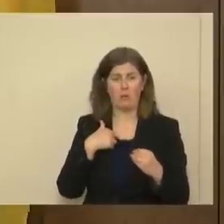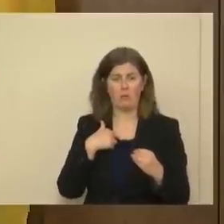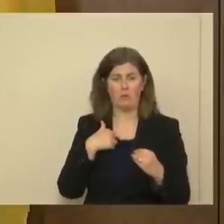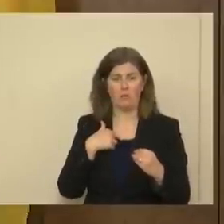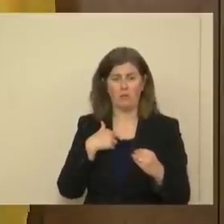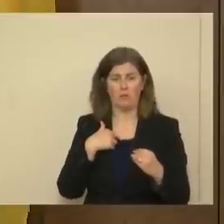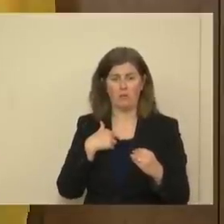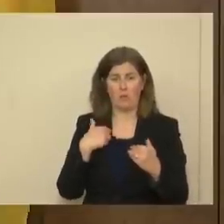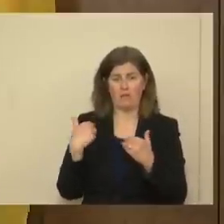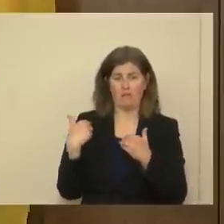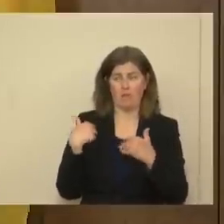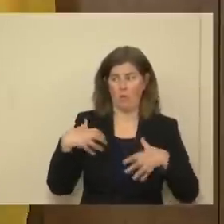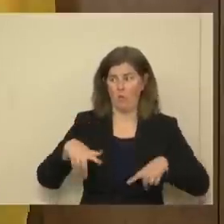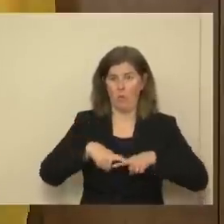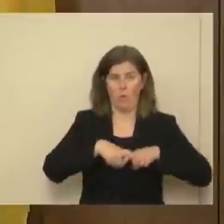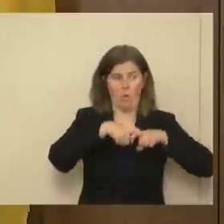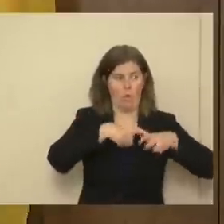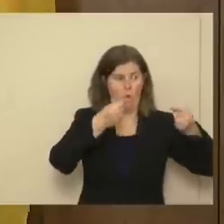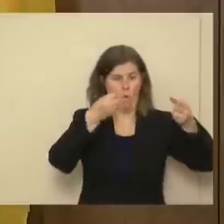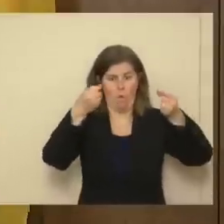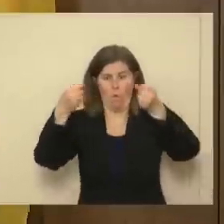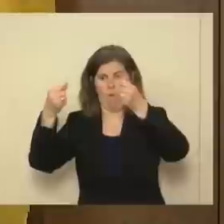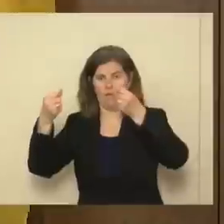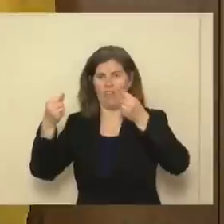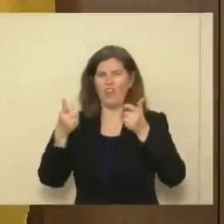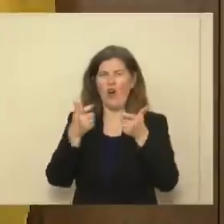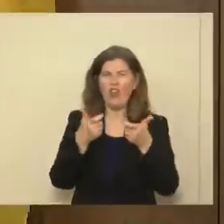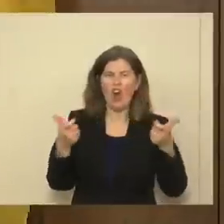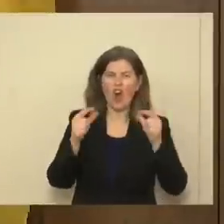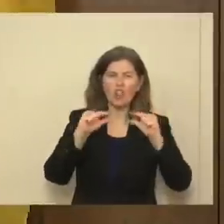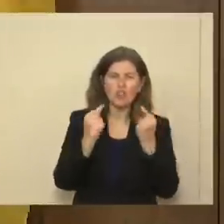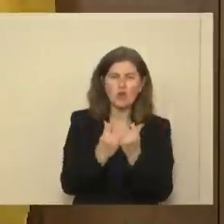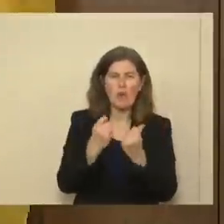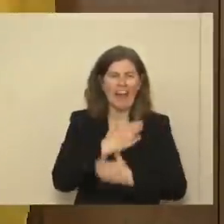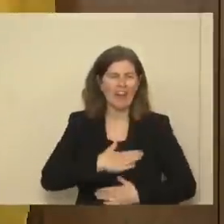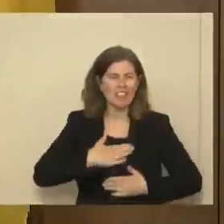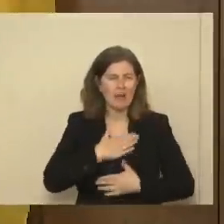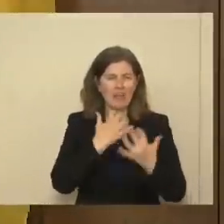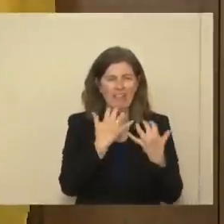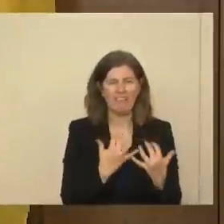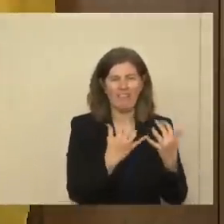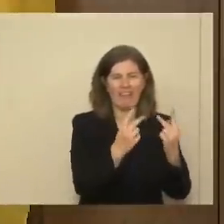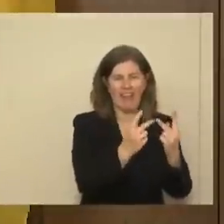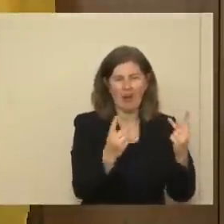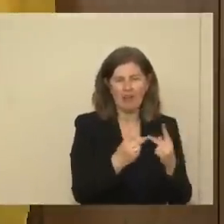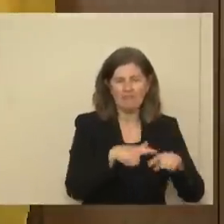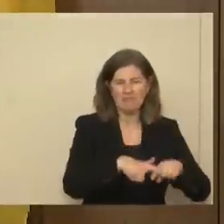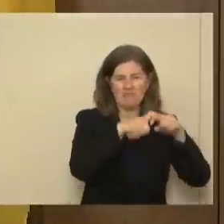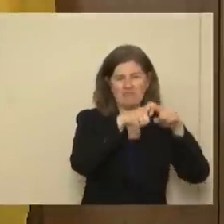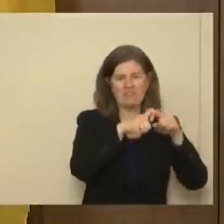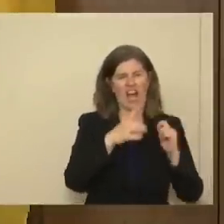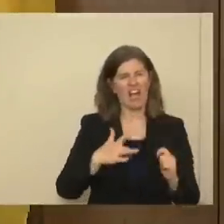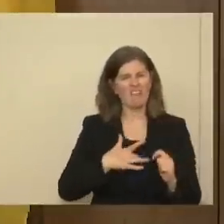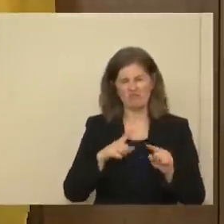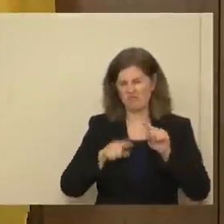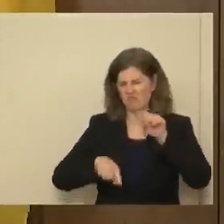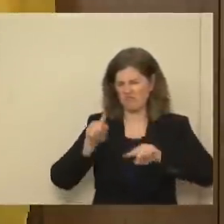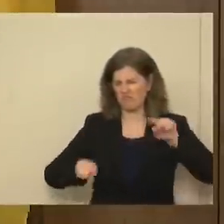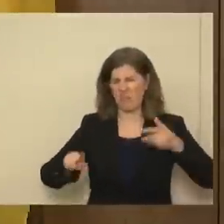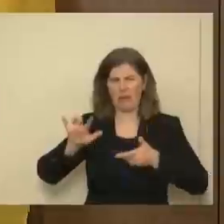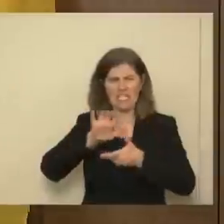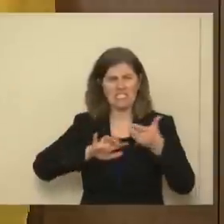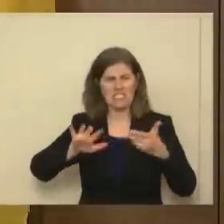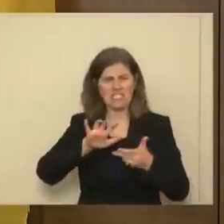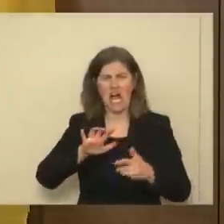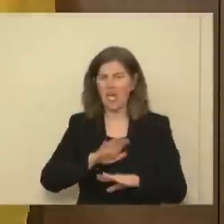else up in what I would identify as large group and entertainment venues, and I think it's been mixed. I don't